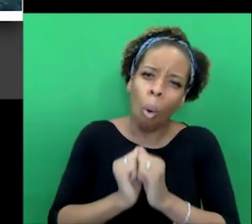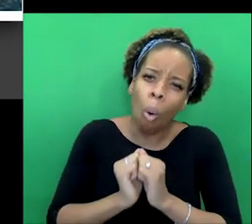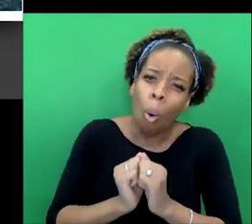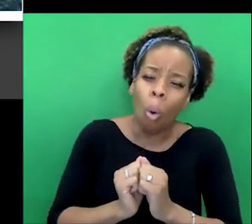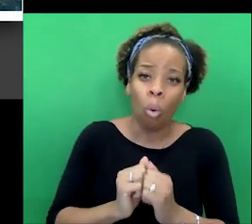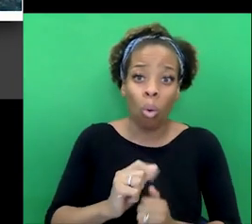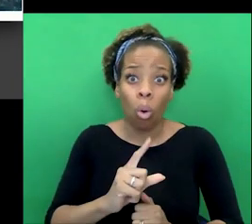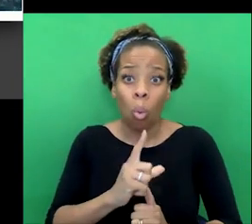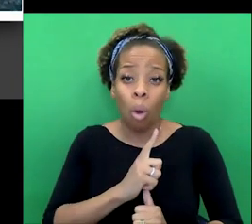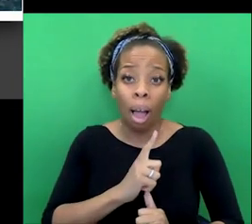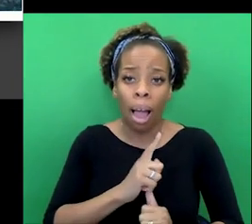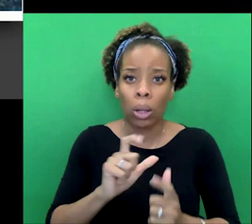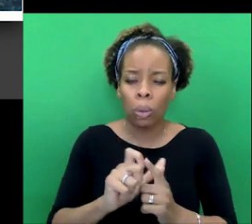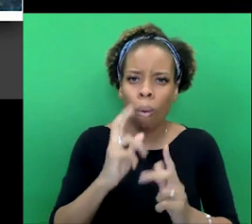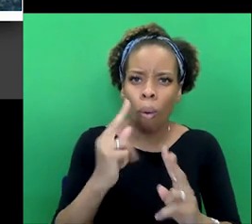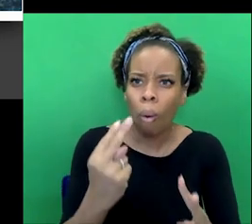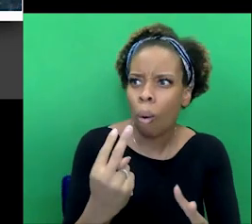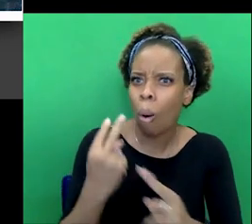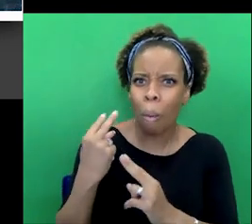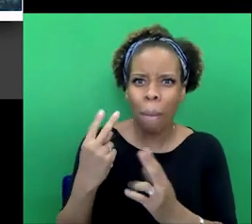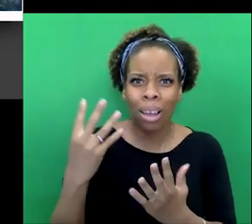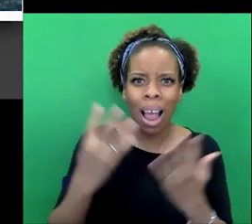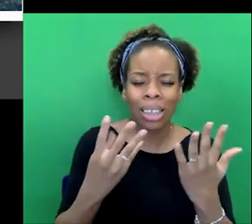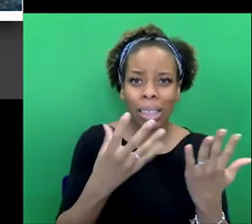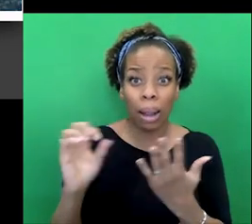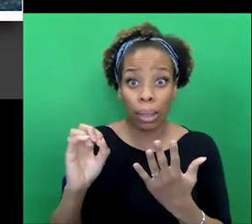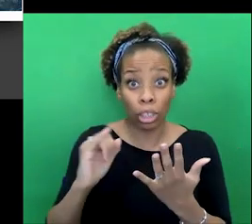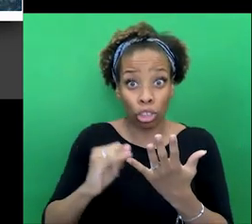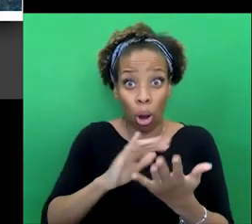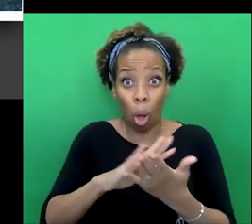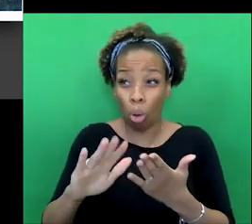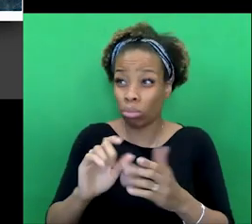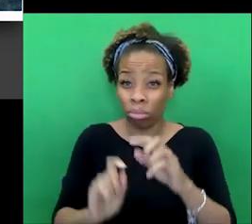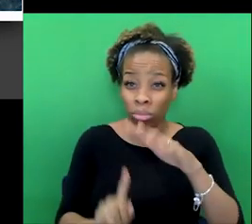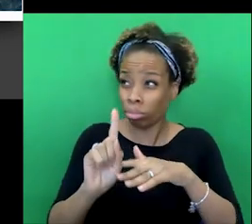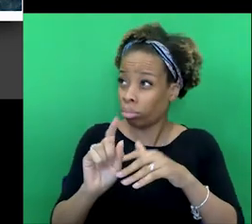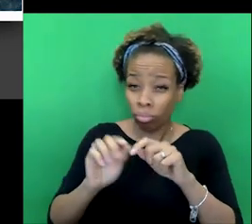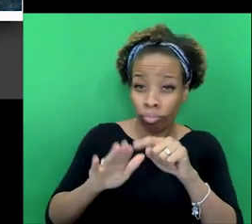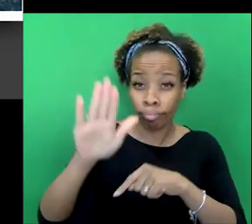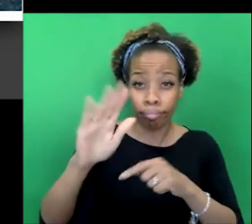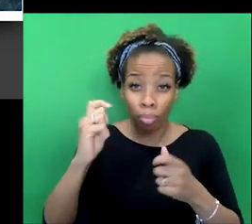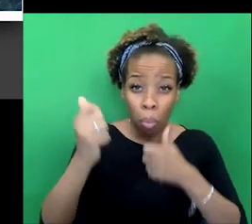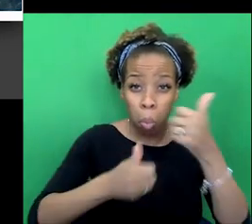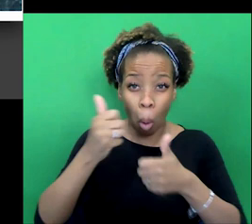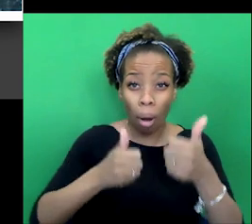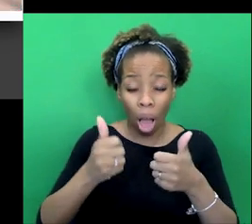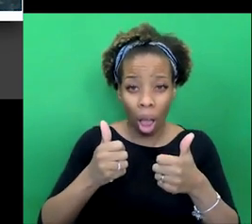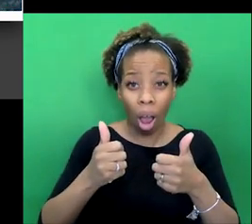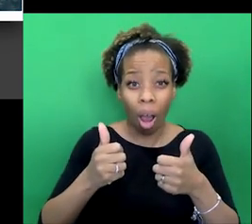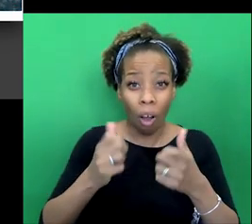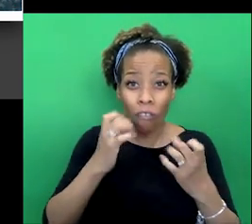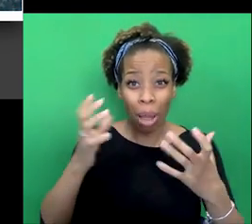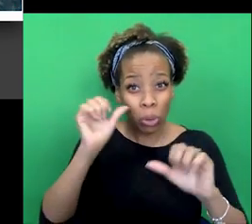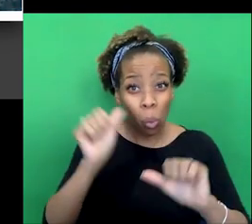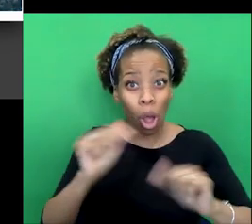looking back to that moment in the 1890s, when Sherlock really rose to prominence and was famous. And there was a